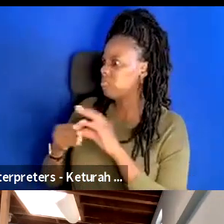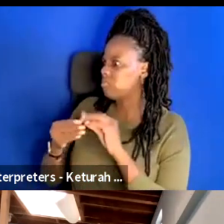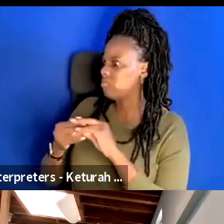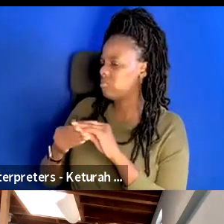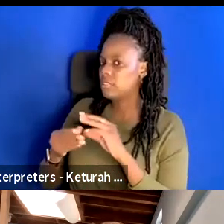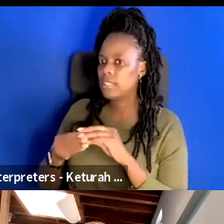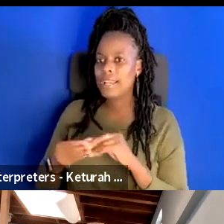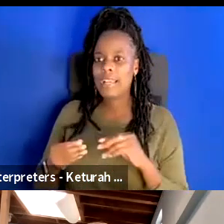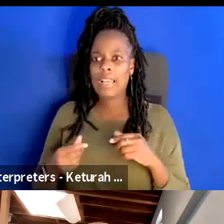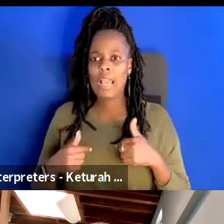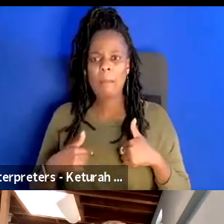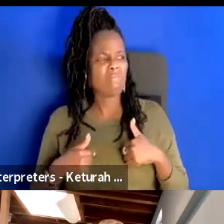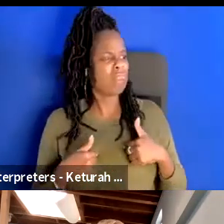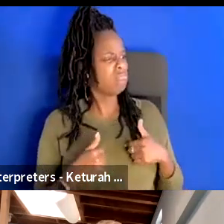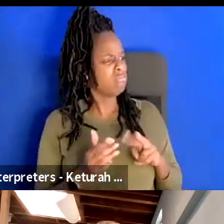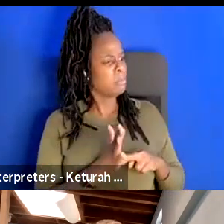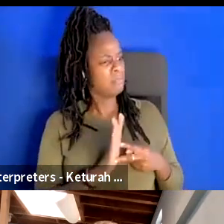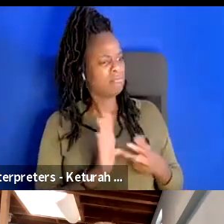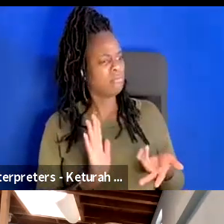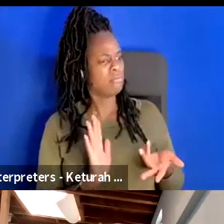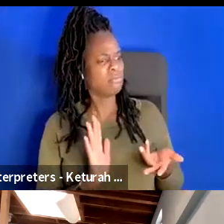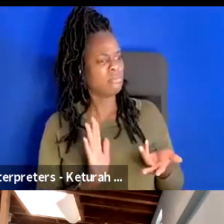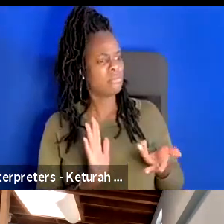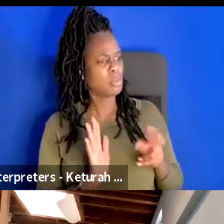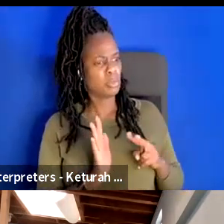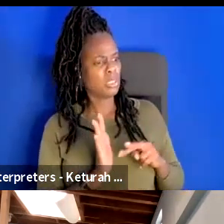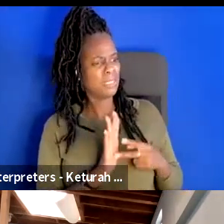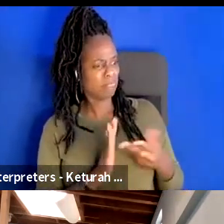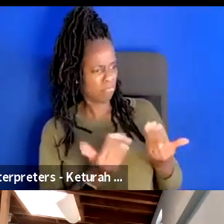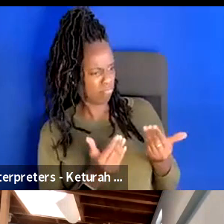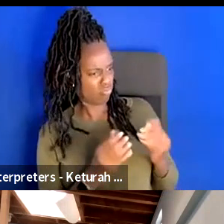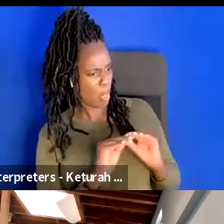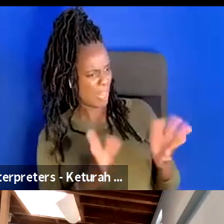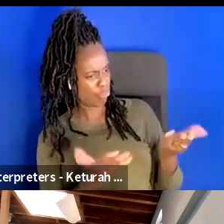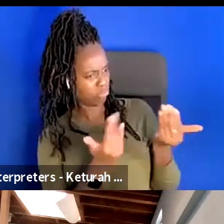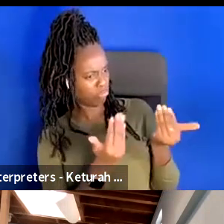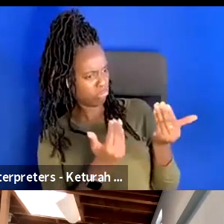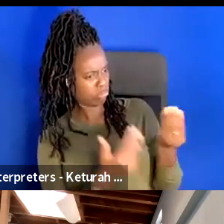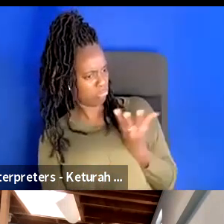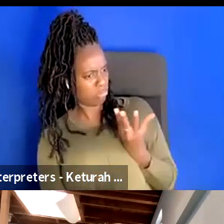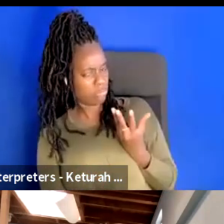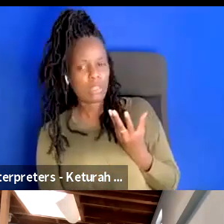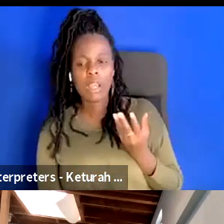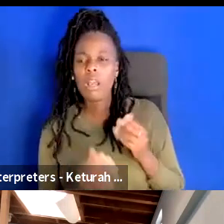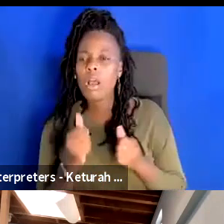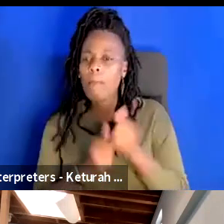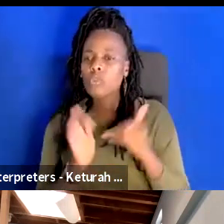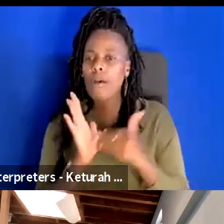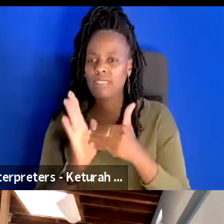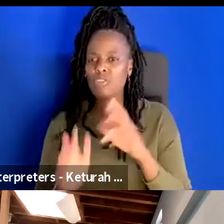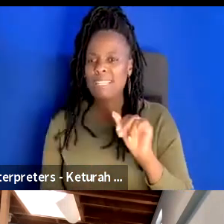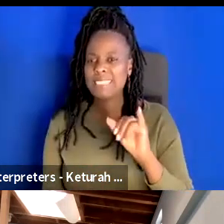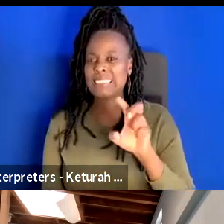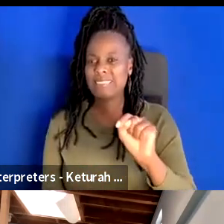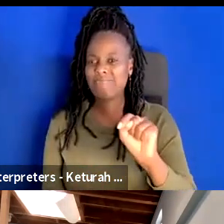repeatedly being like what do you mean like literally just asking them to name what they're saying um and usually that's based in racism um obviously I still have